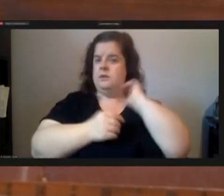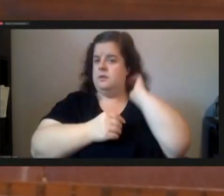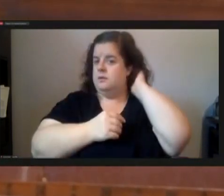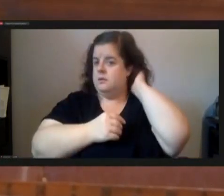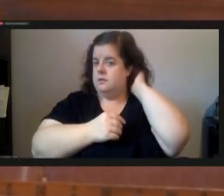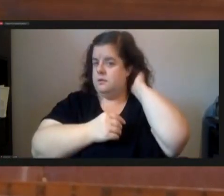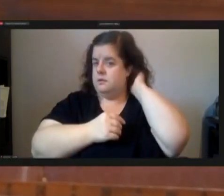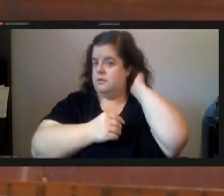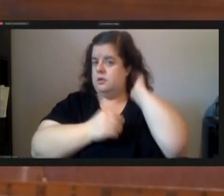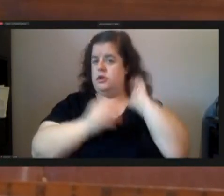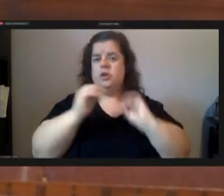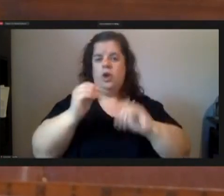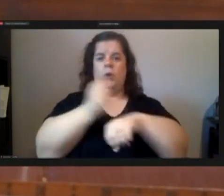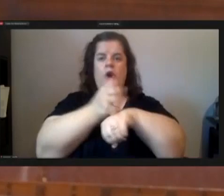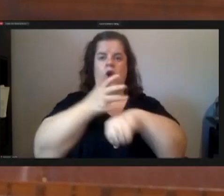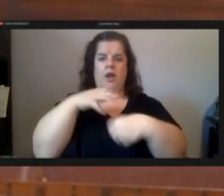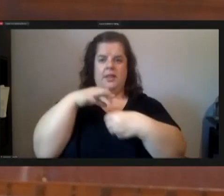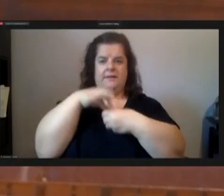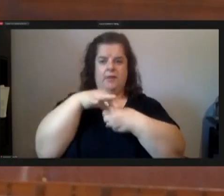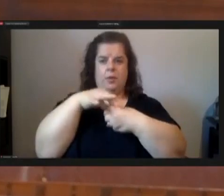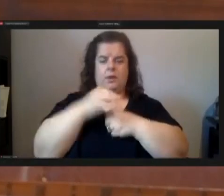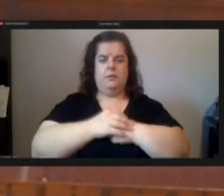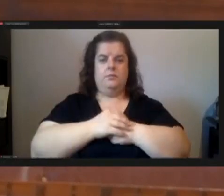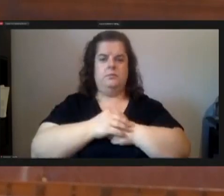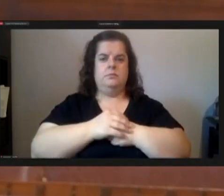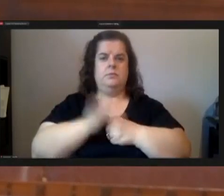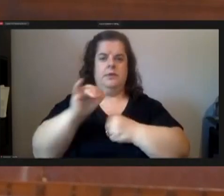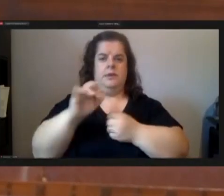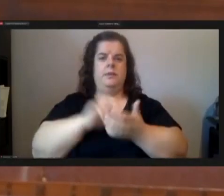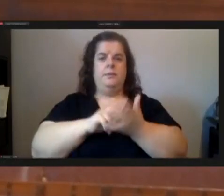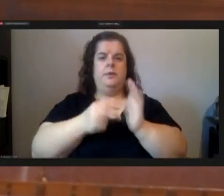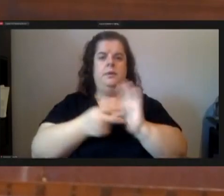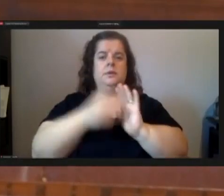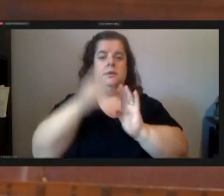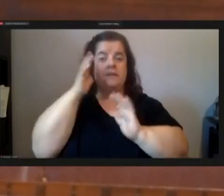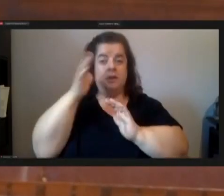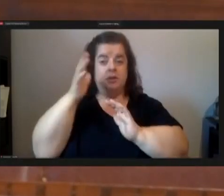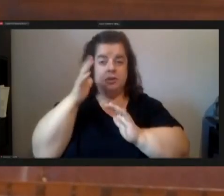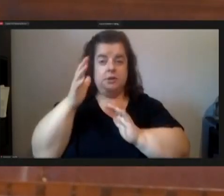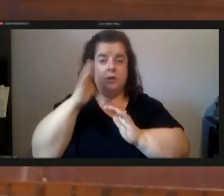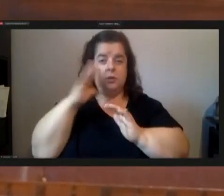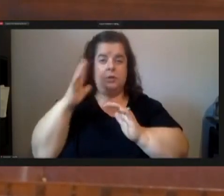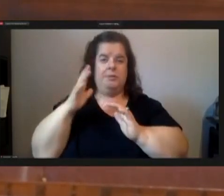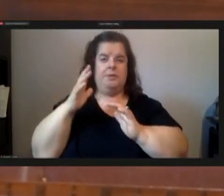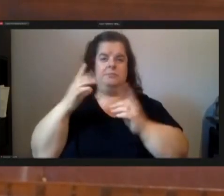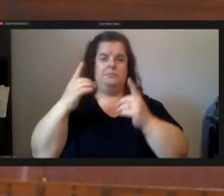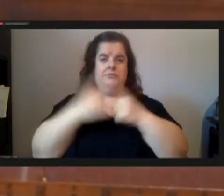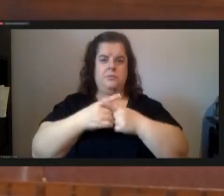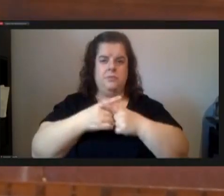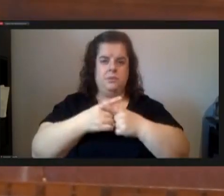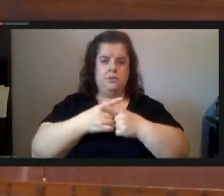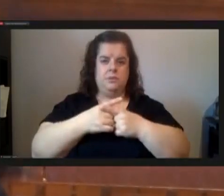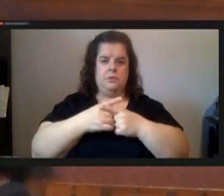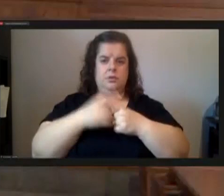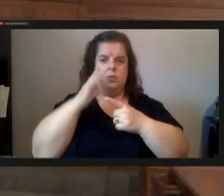um and that means eventually that there is encryption i'll continue this next week